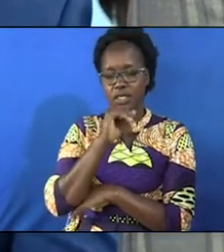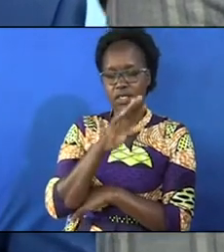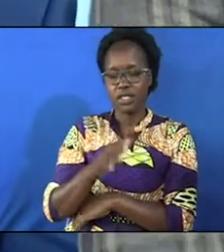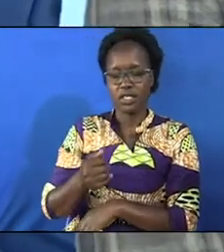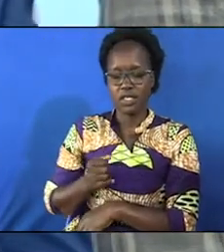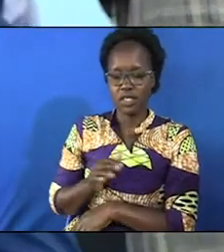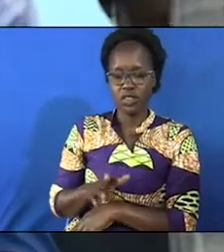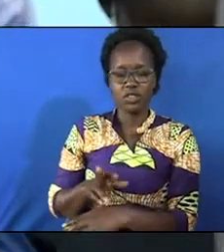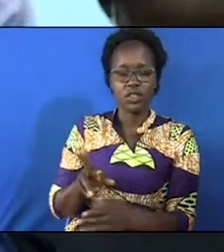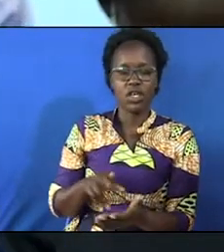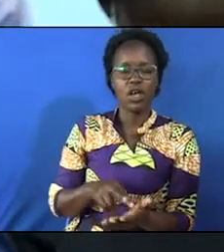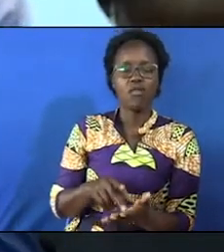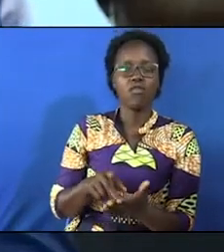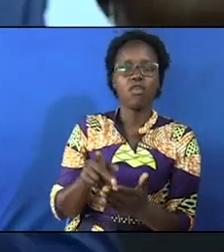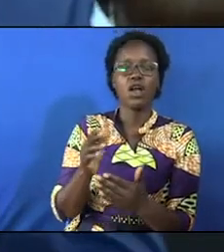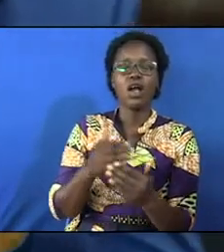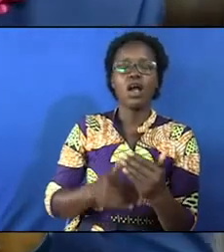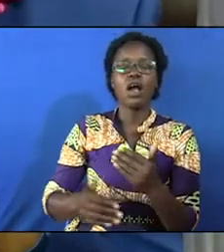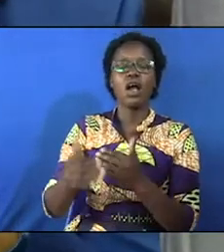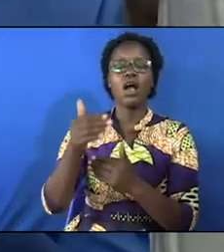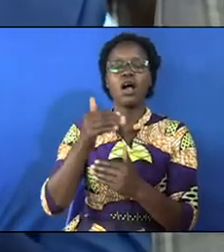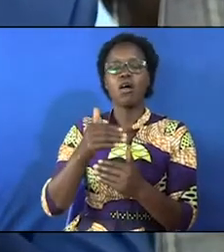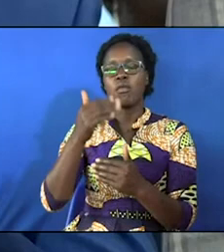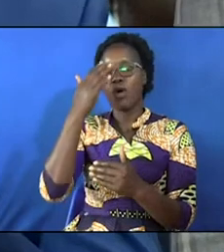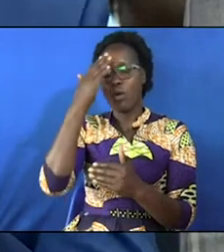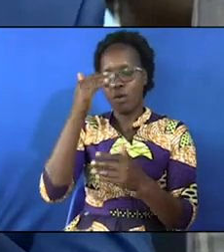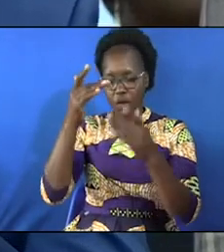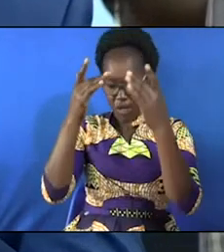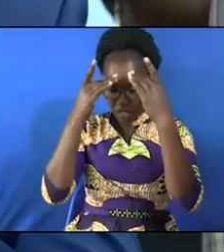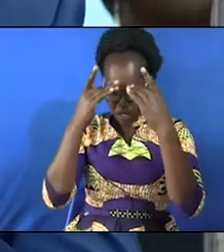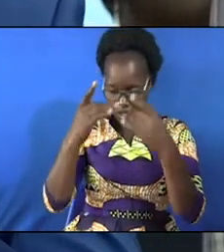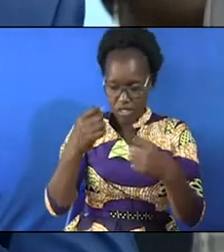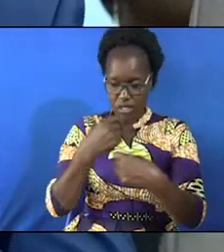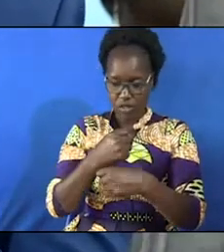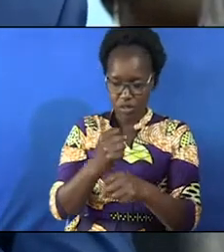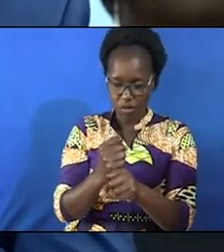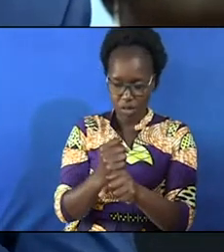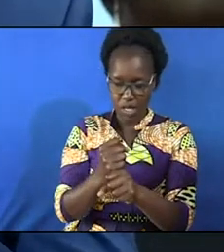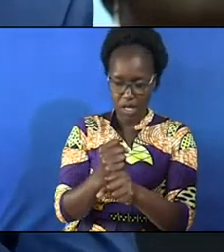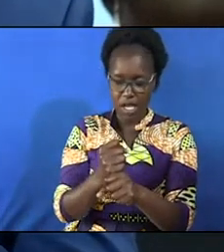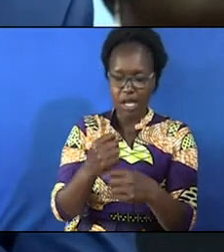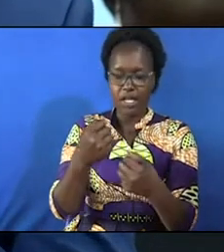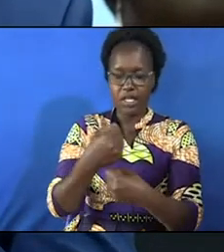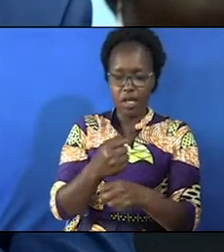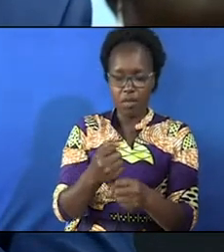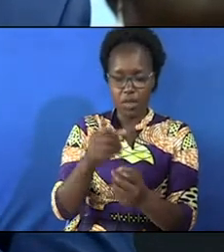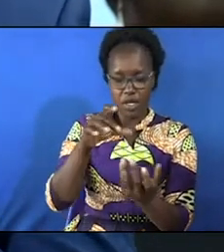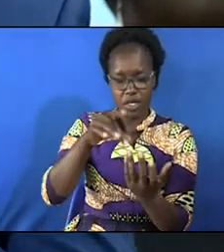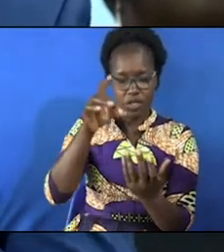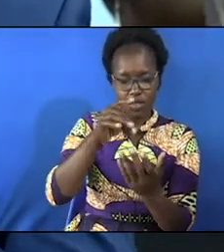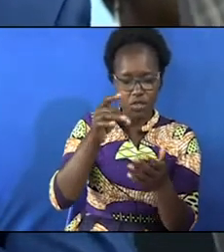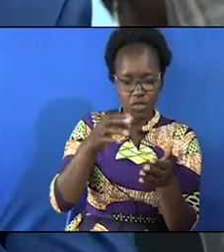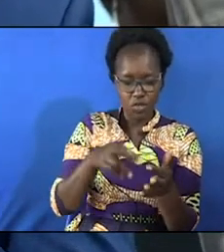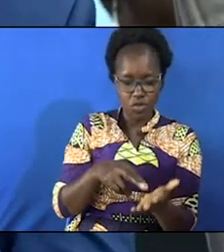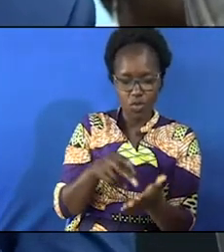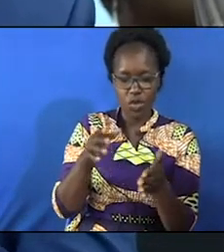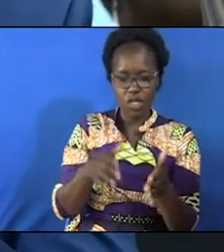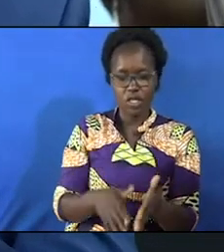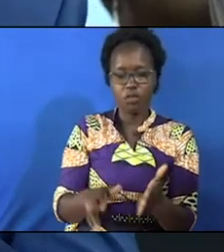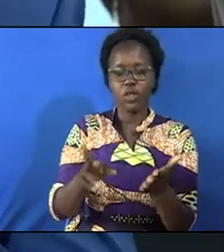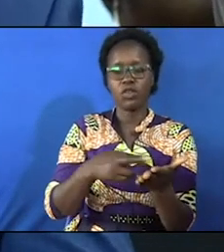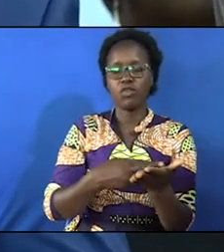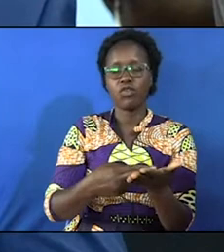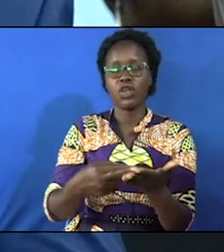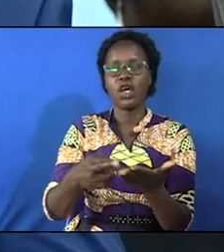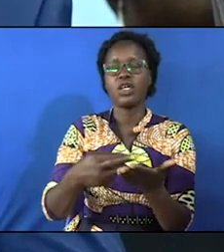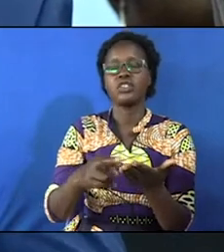sons and daughters have walked upstage because they're making a decision they're making a choice to walk in the path of